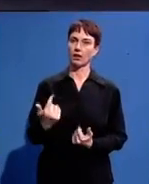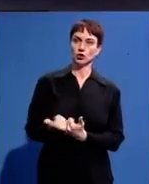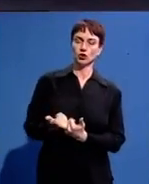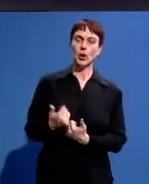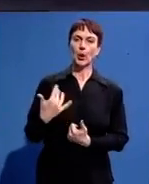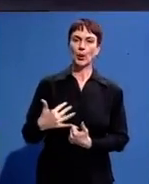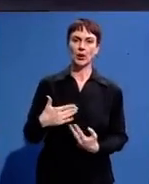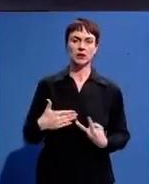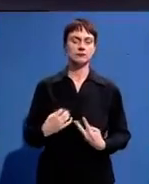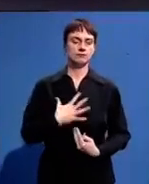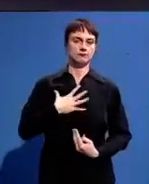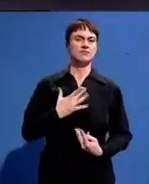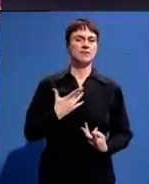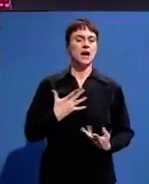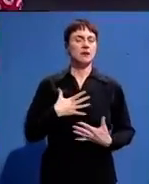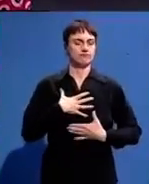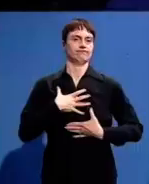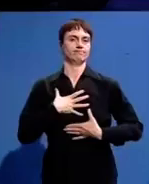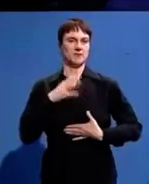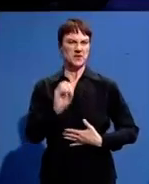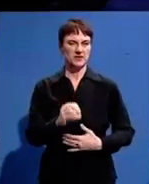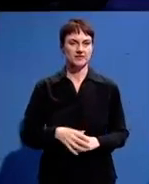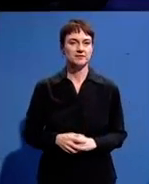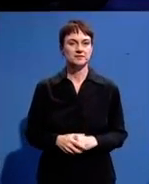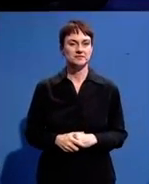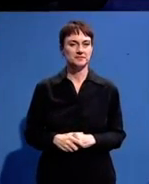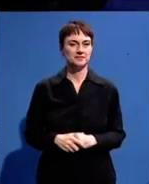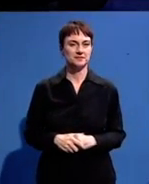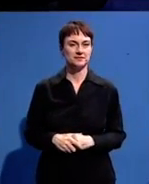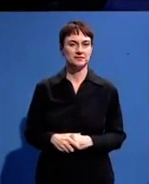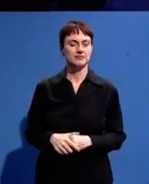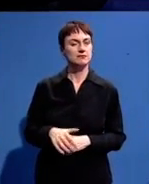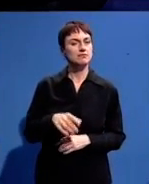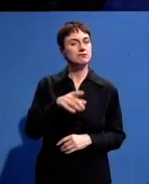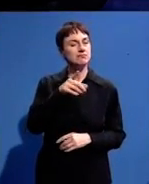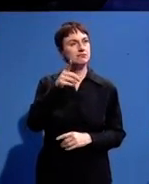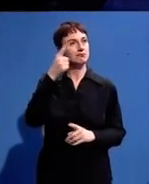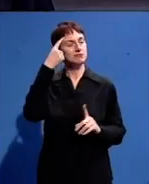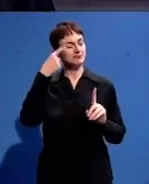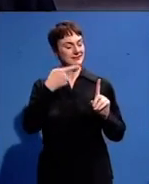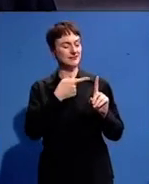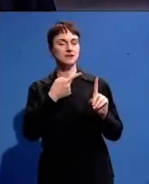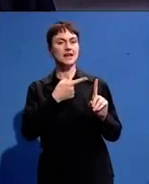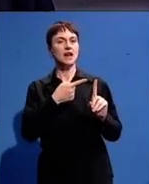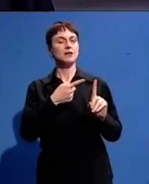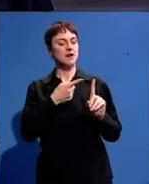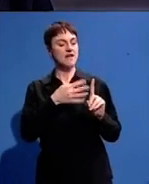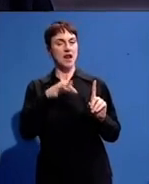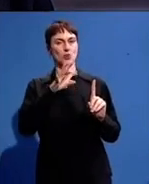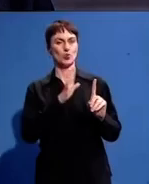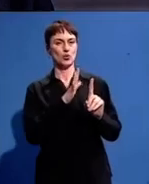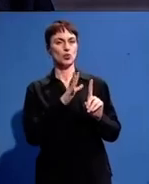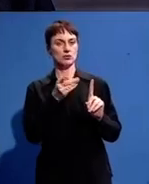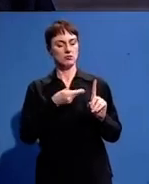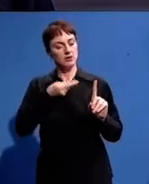and moved you talk about carrying on the legacy of Madiba how what advice would you give to young people in terms of how to